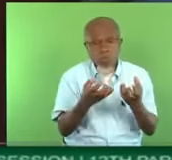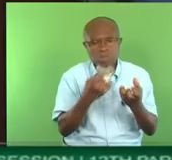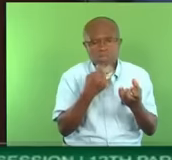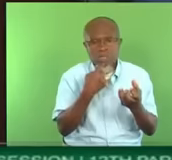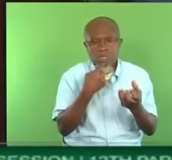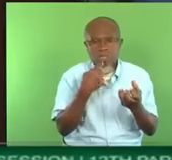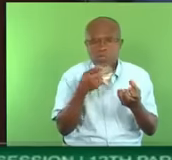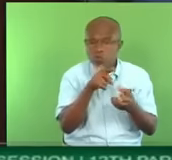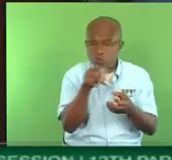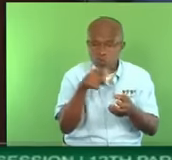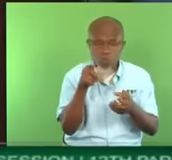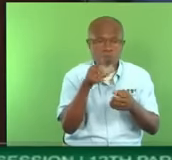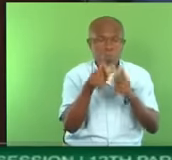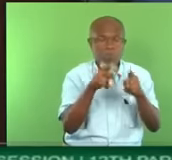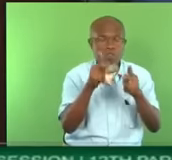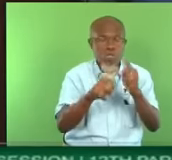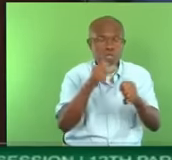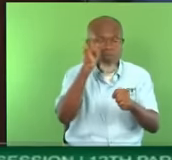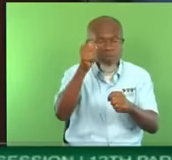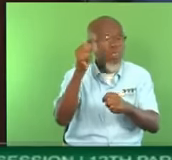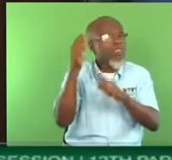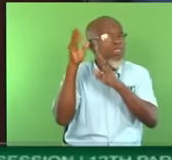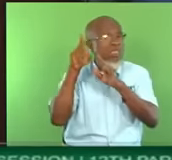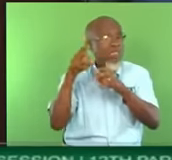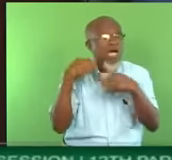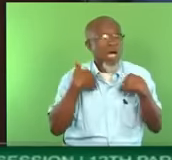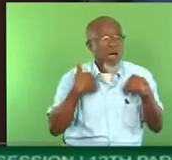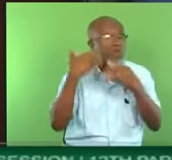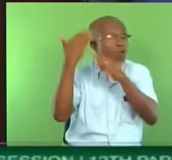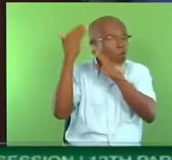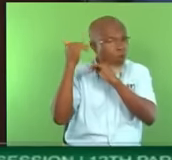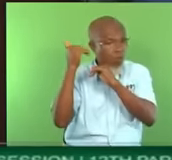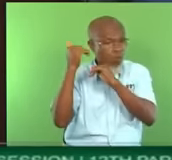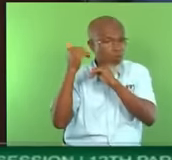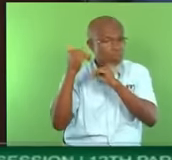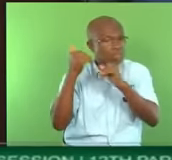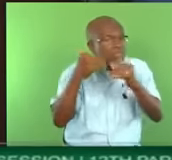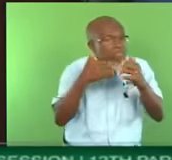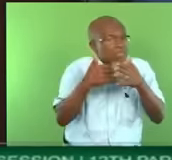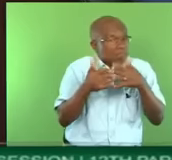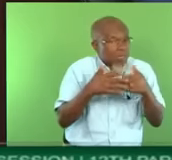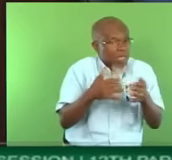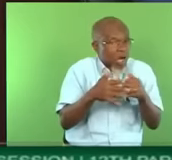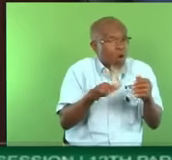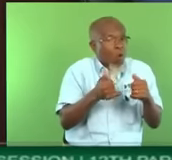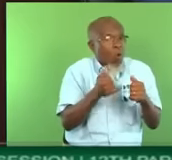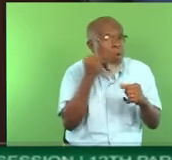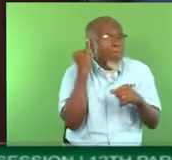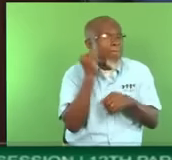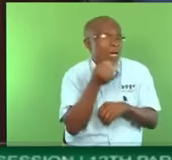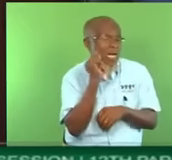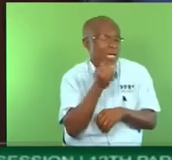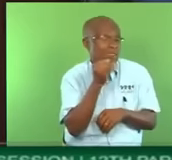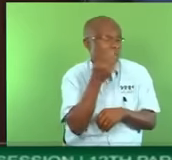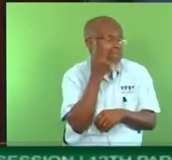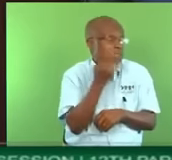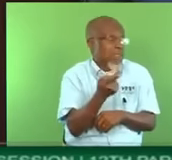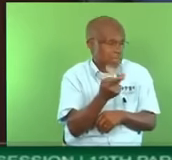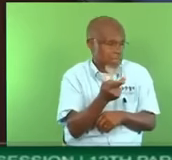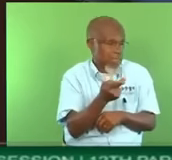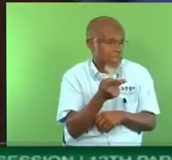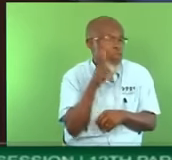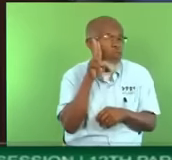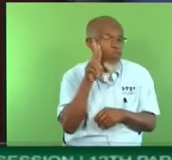to the people of Trinidad and Tobago that as far, as bad as it appears, the United National Congress is